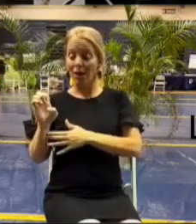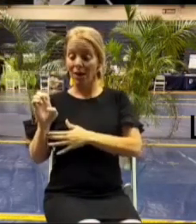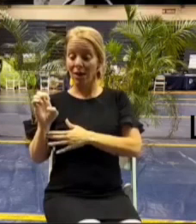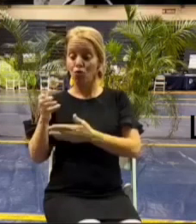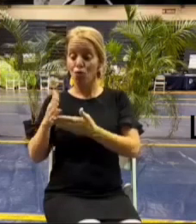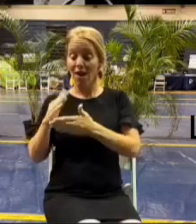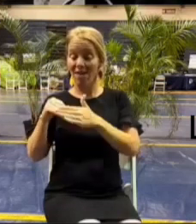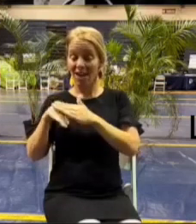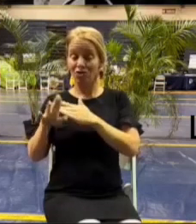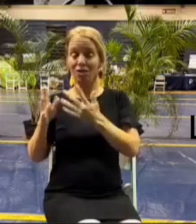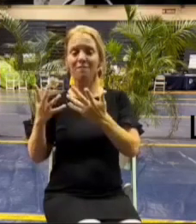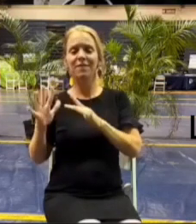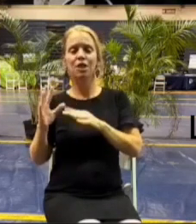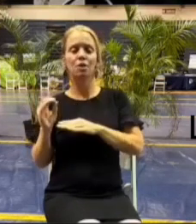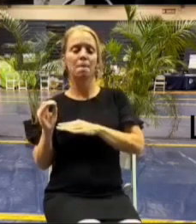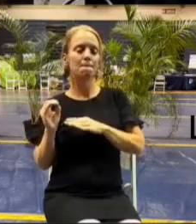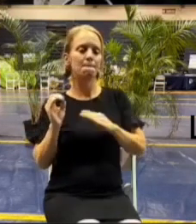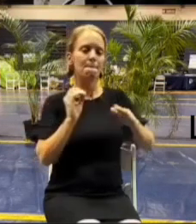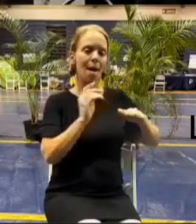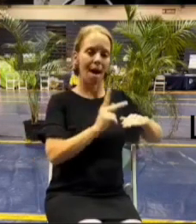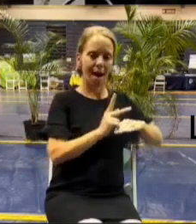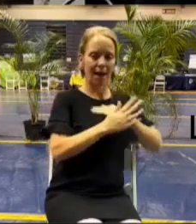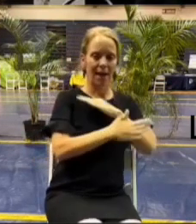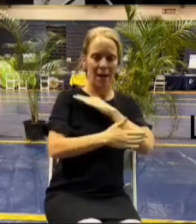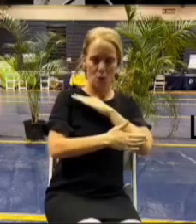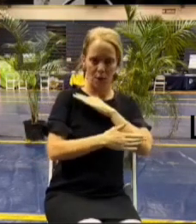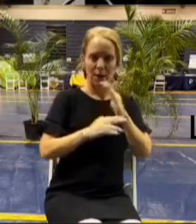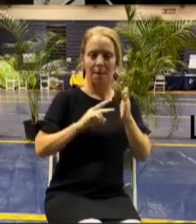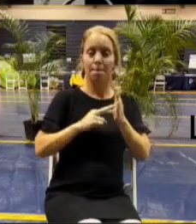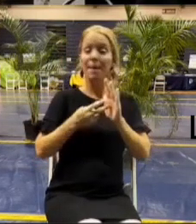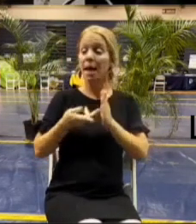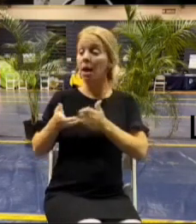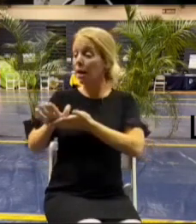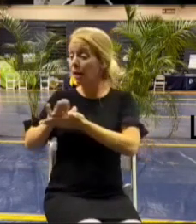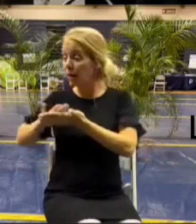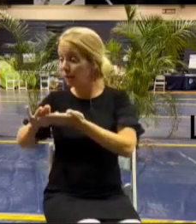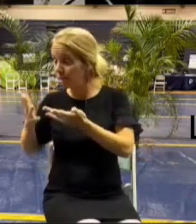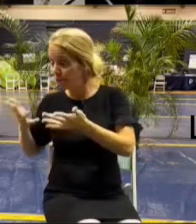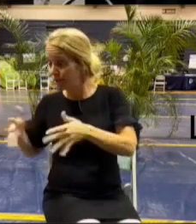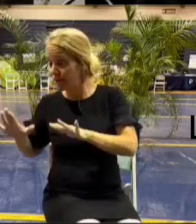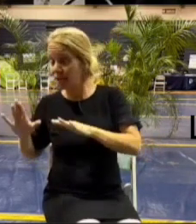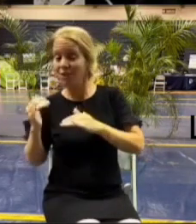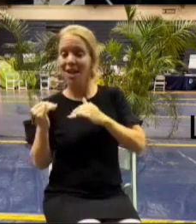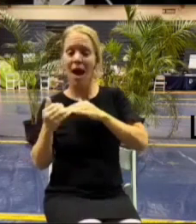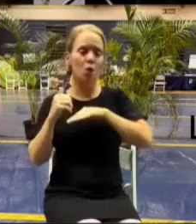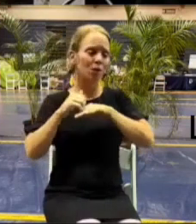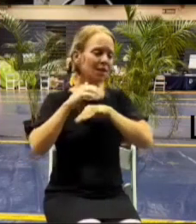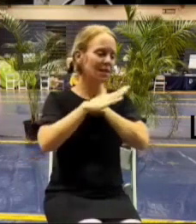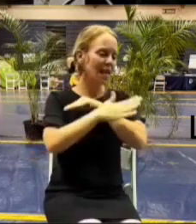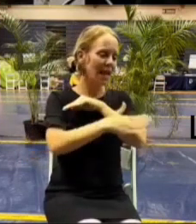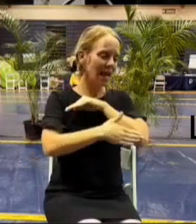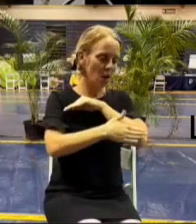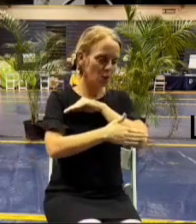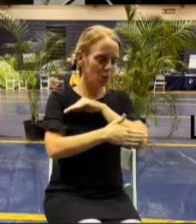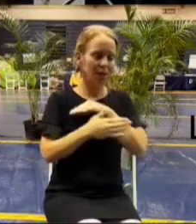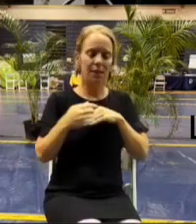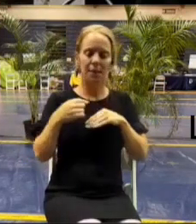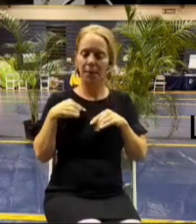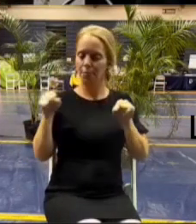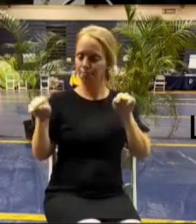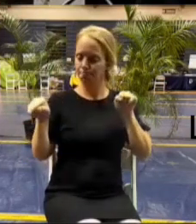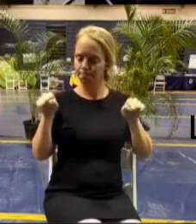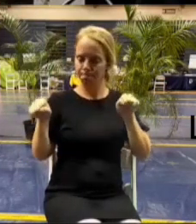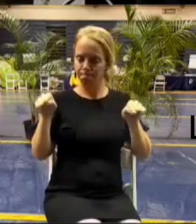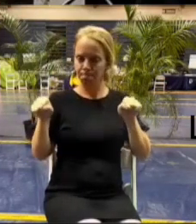it's in it's it's back to their hands that means you have the paperwork that that you need from the core and what the county and i've also